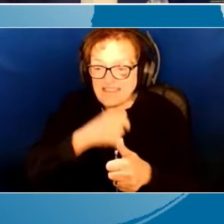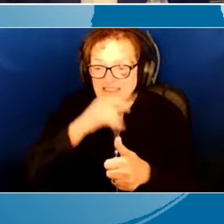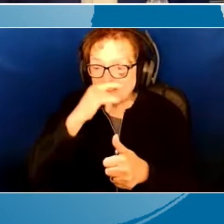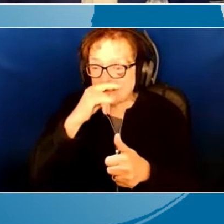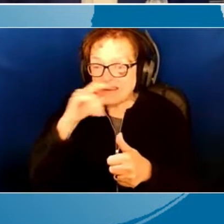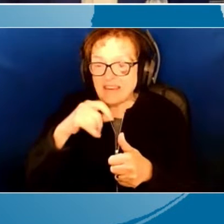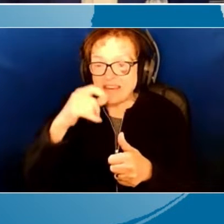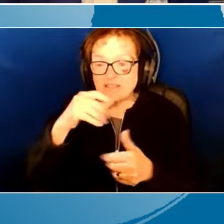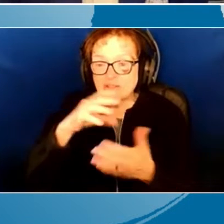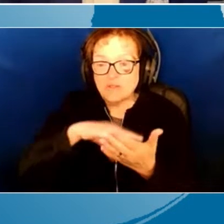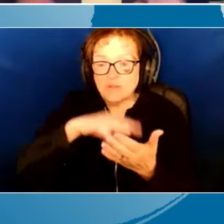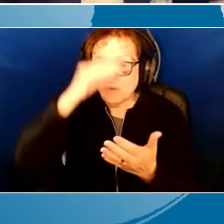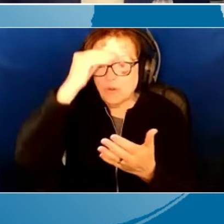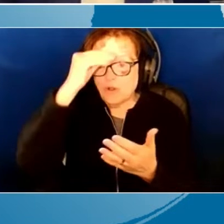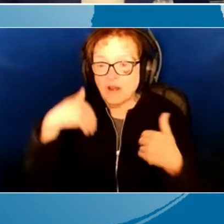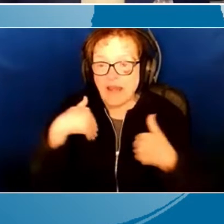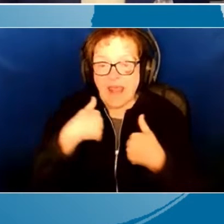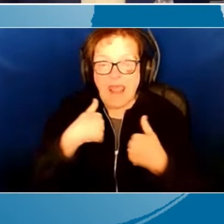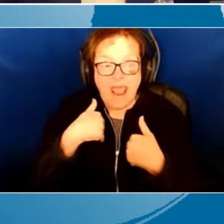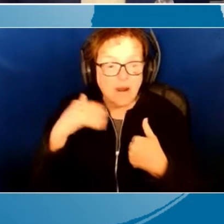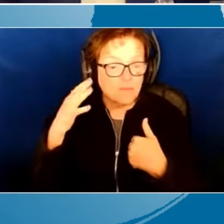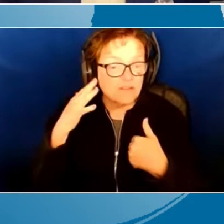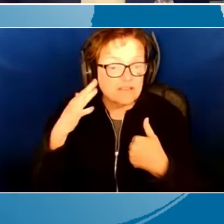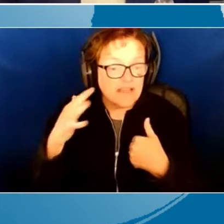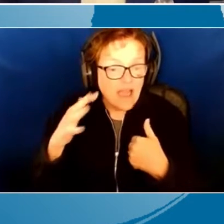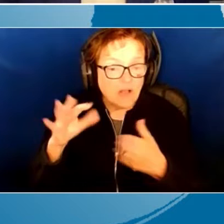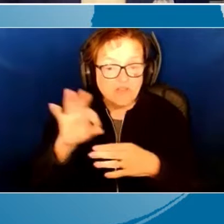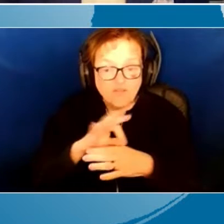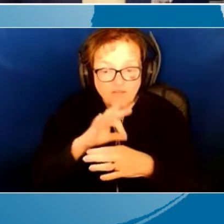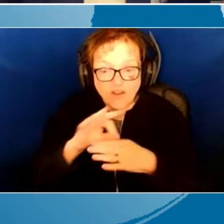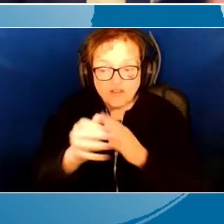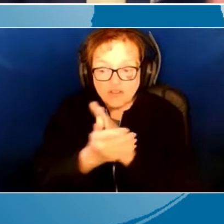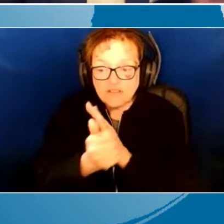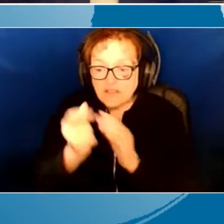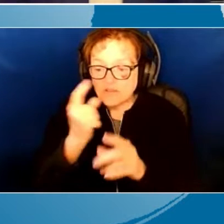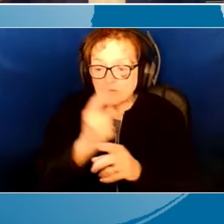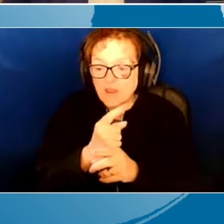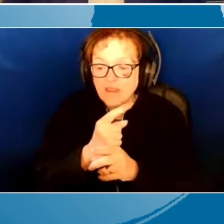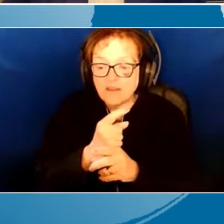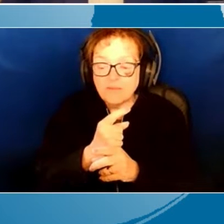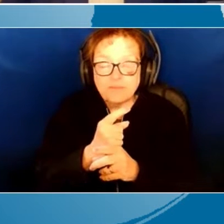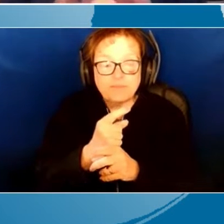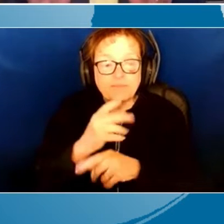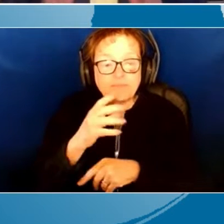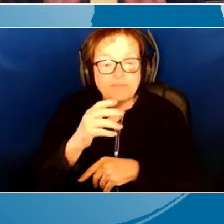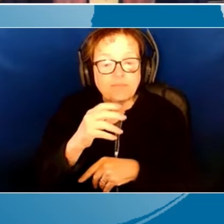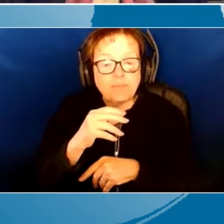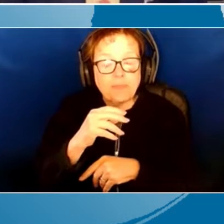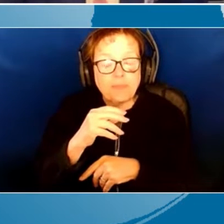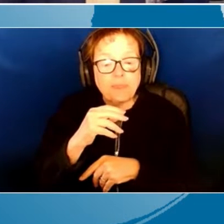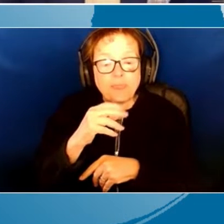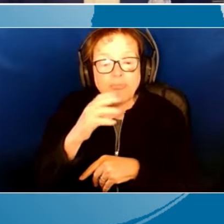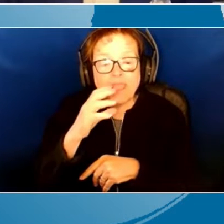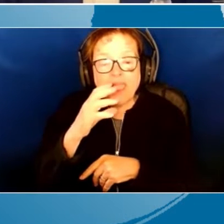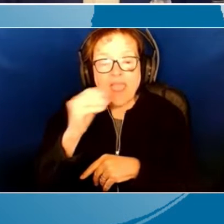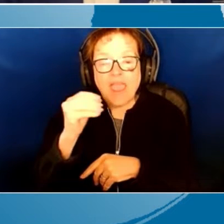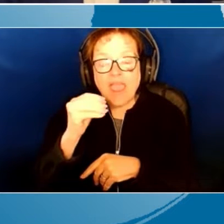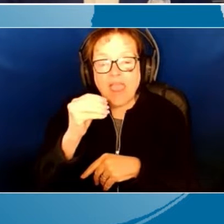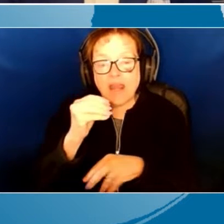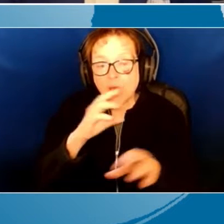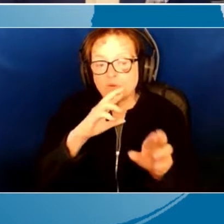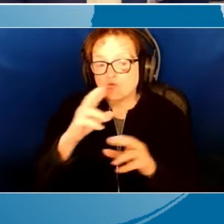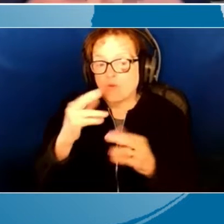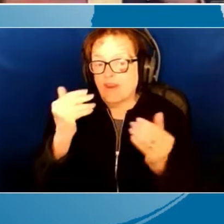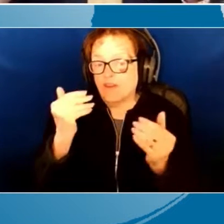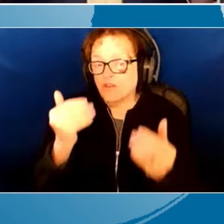animal sounds? Functional skill, right? So I tossed all those in there, and I was ready to go on my first